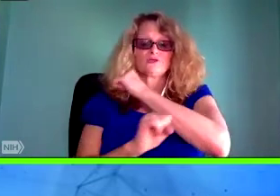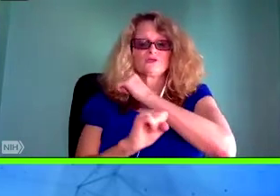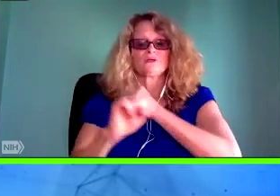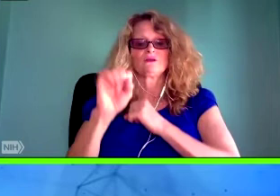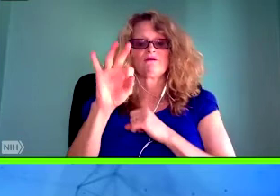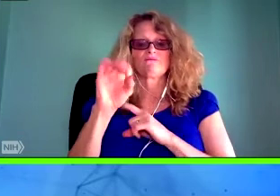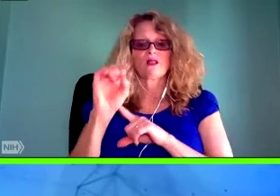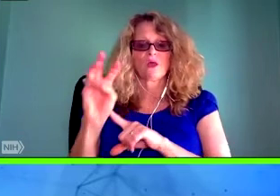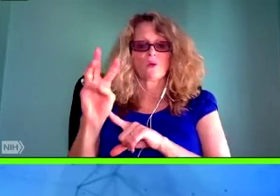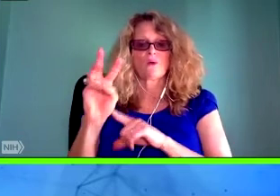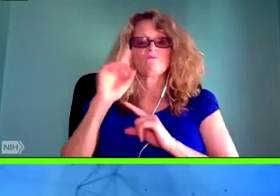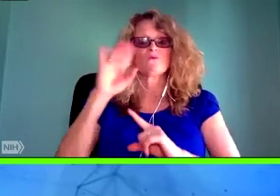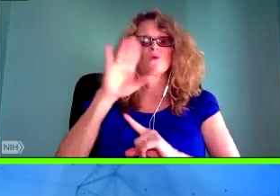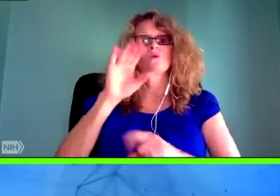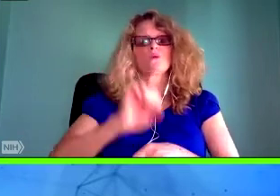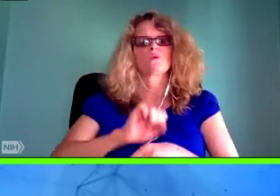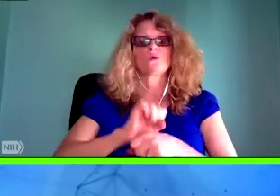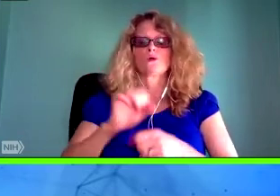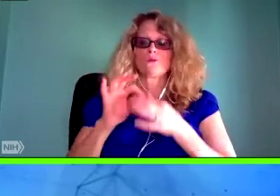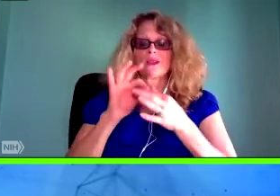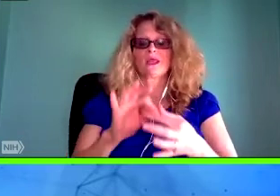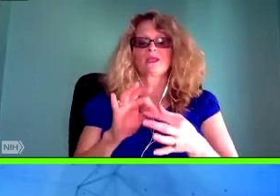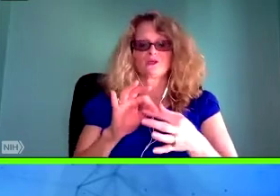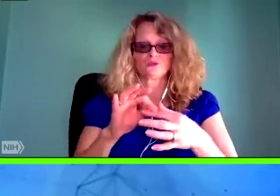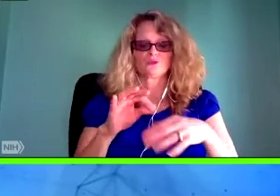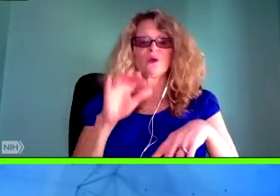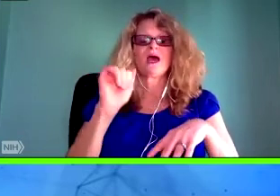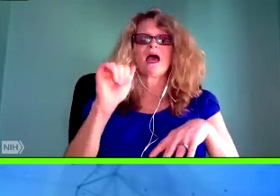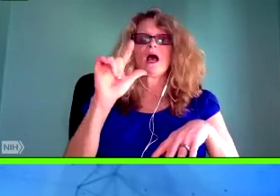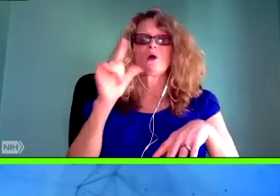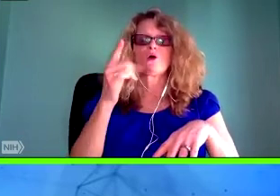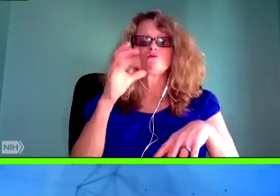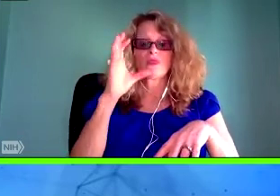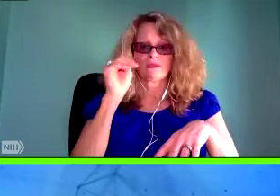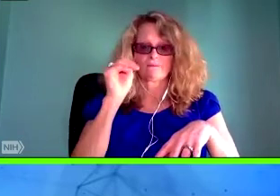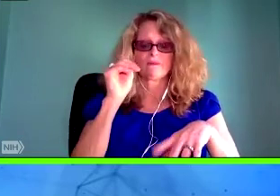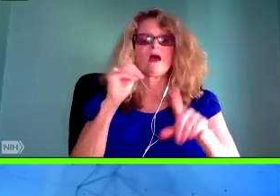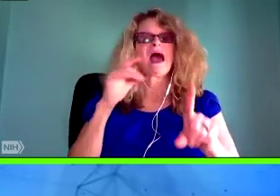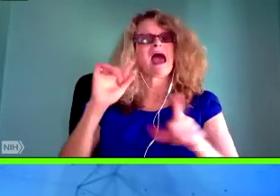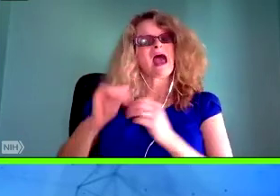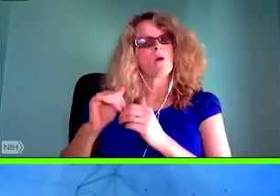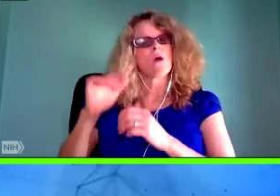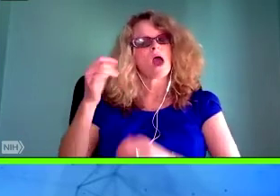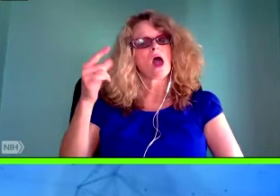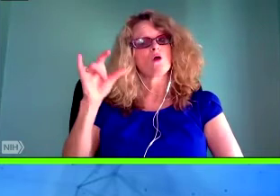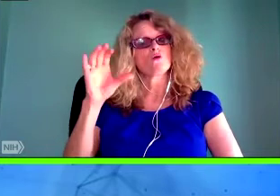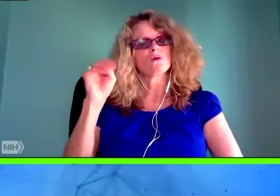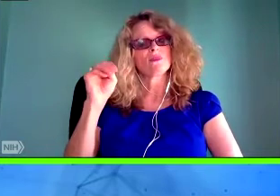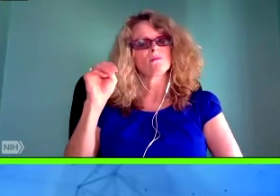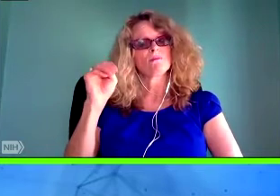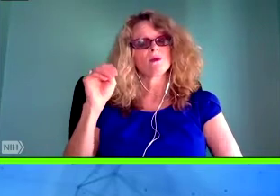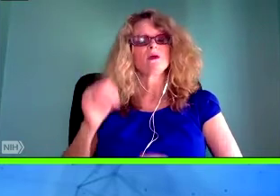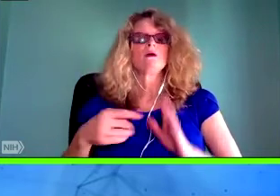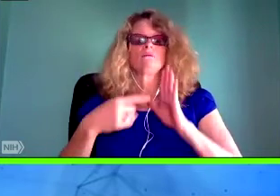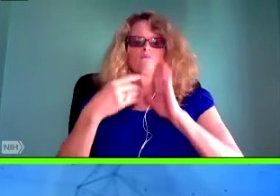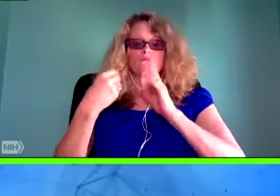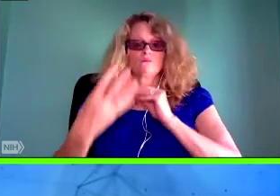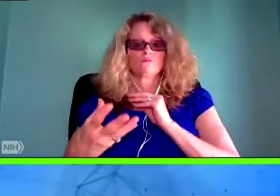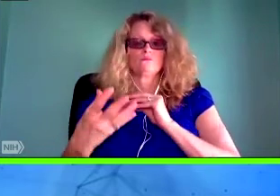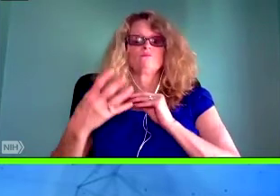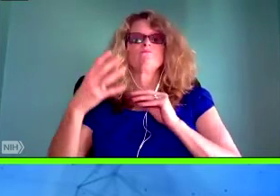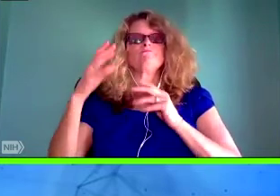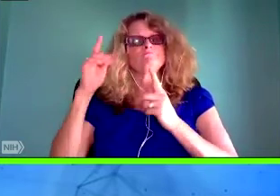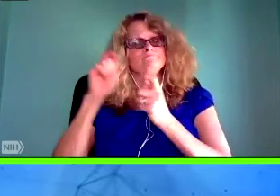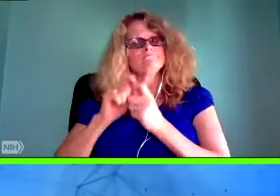engine to accelerate investment in companies, education, and networks driven by women of color.